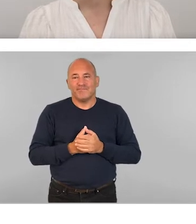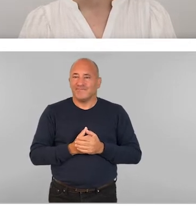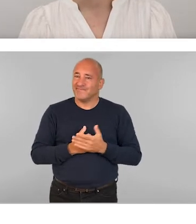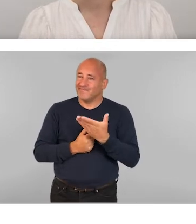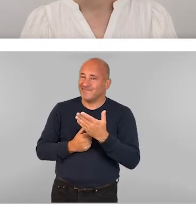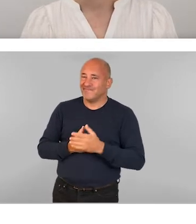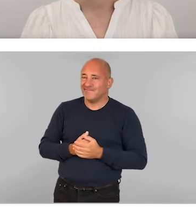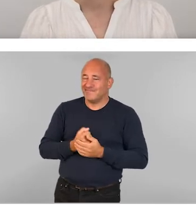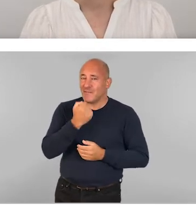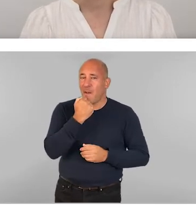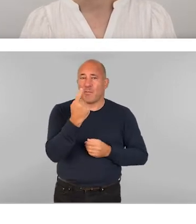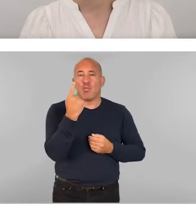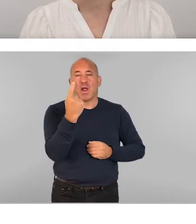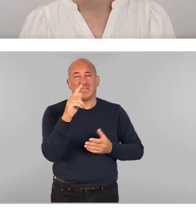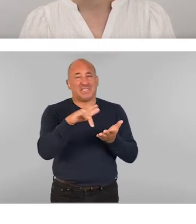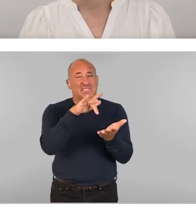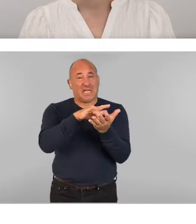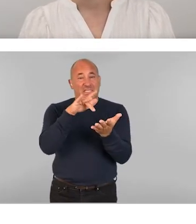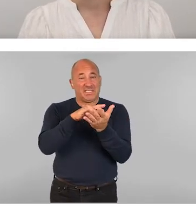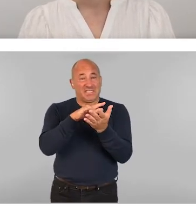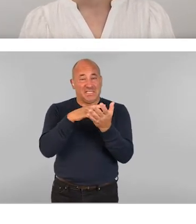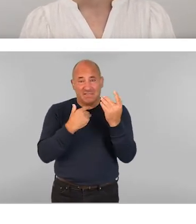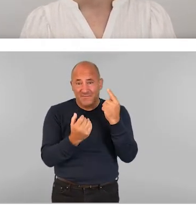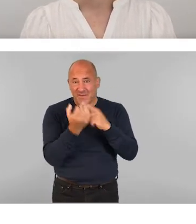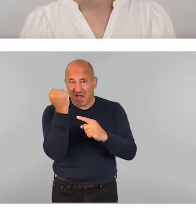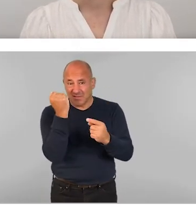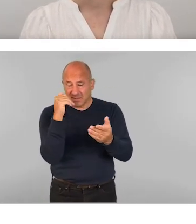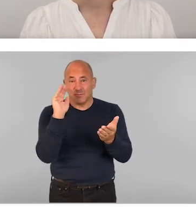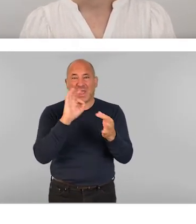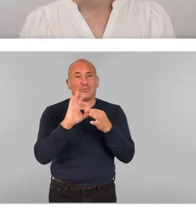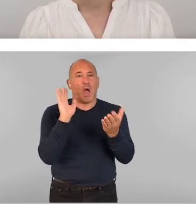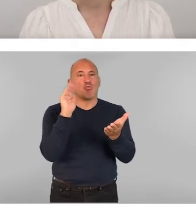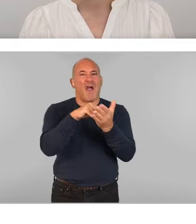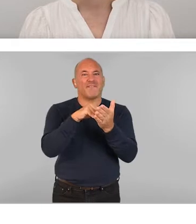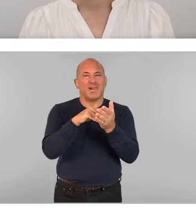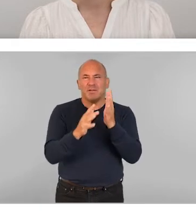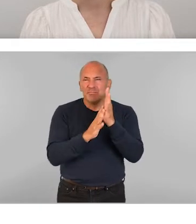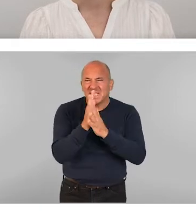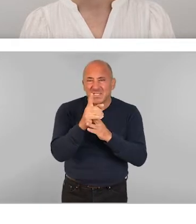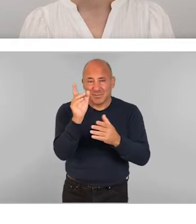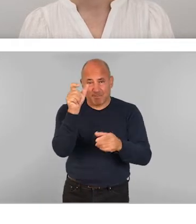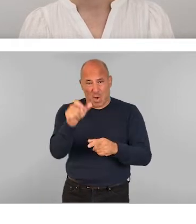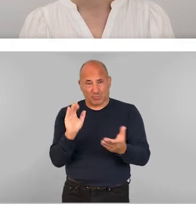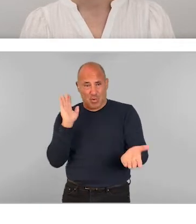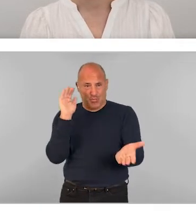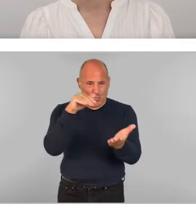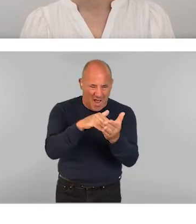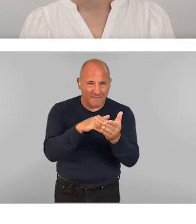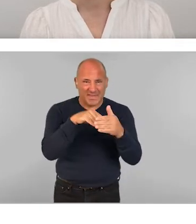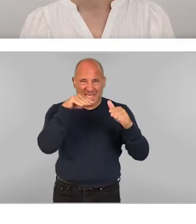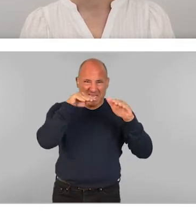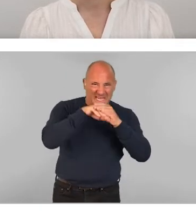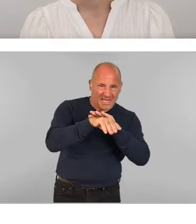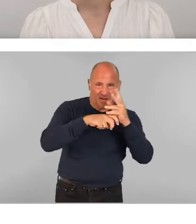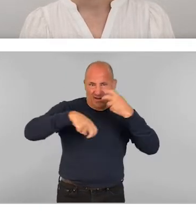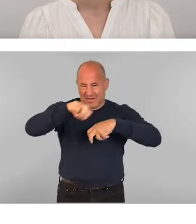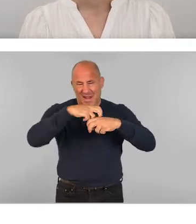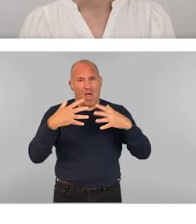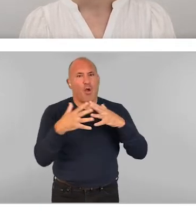Finding number one centres on the theme of arrival. By this, we mean how somebody arrives at, enters and navigates your dance space.